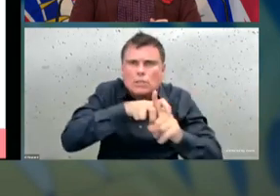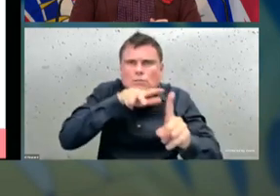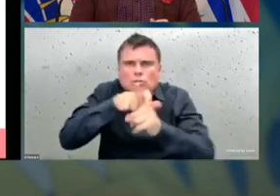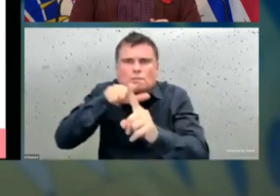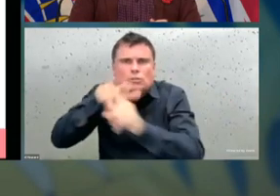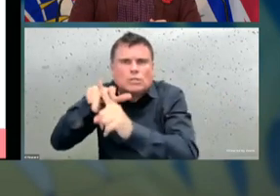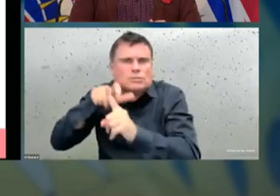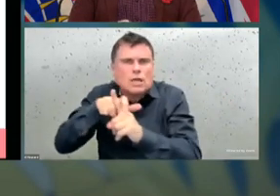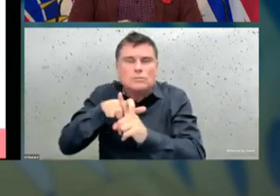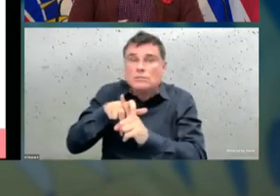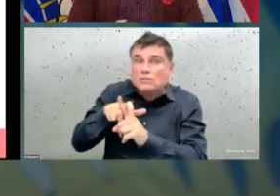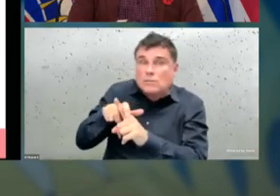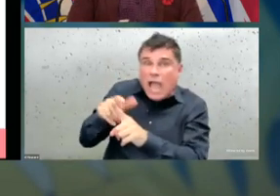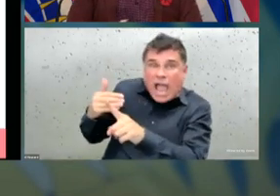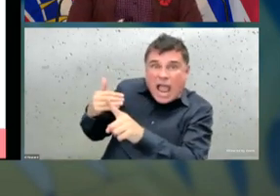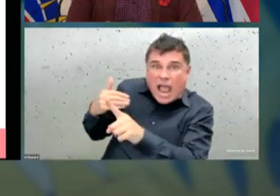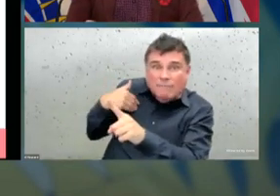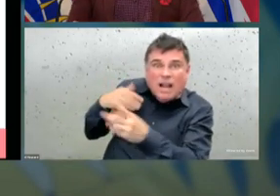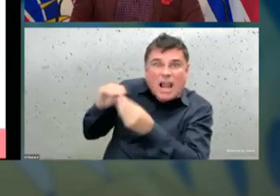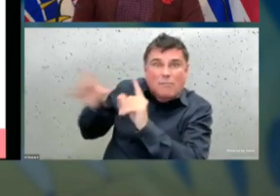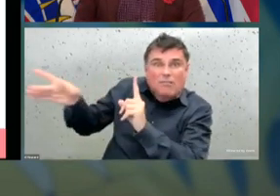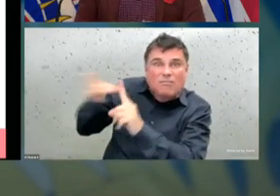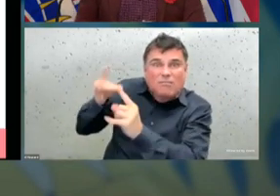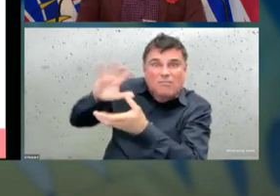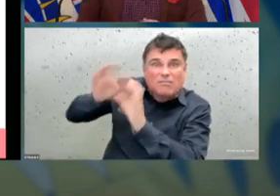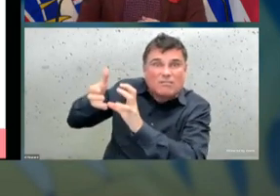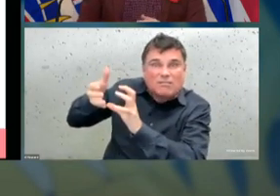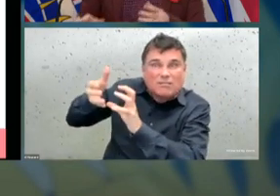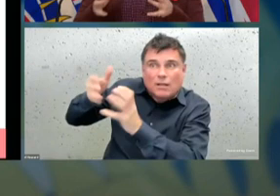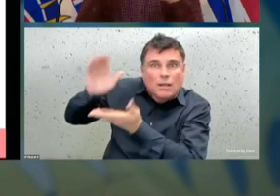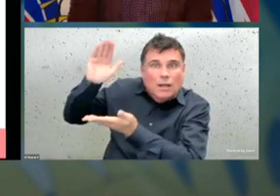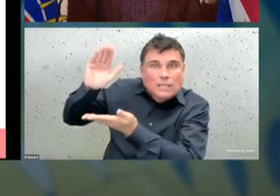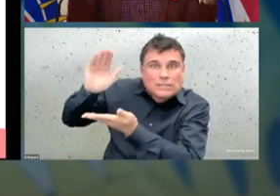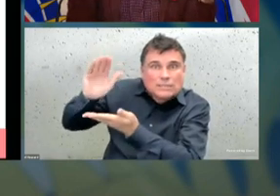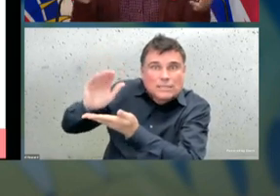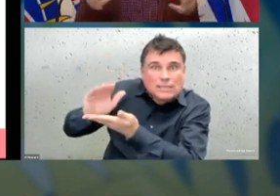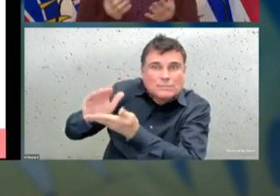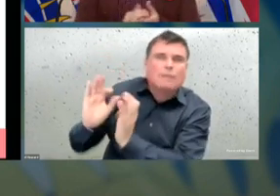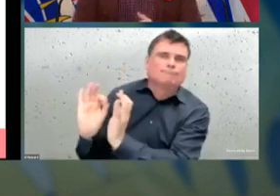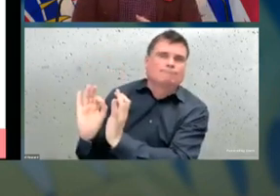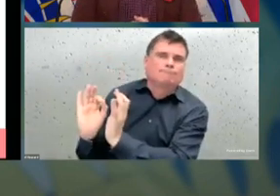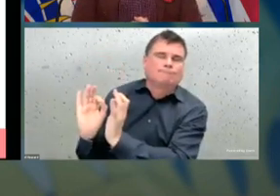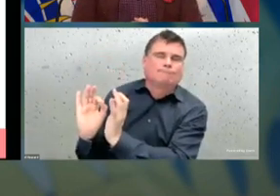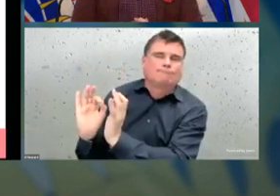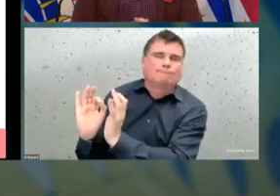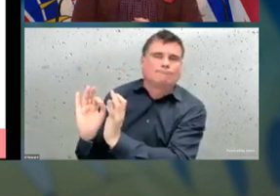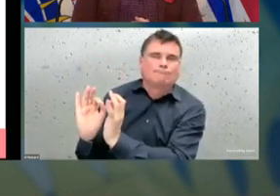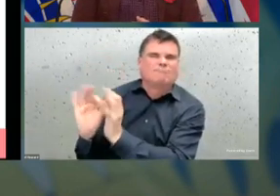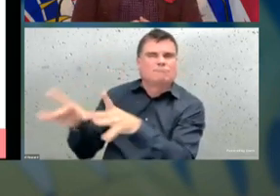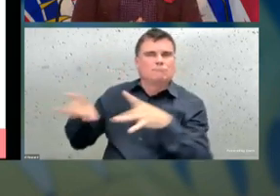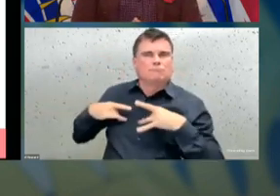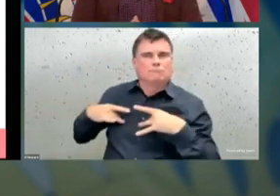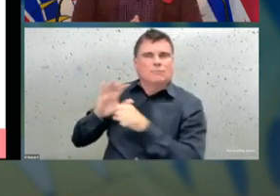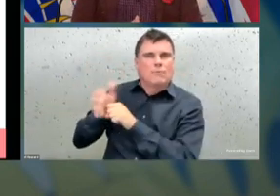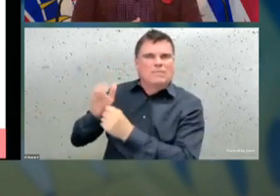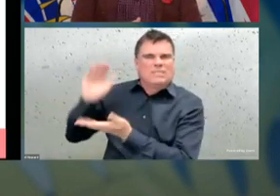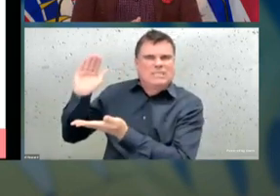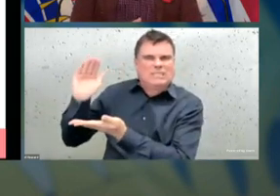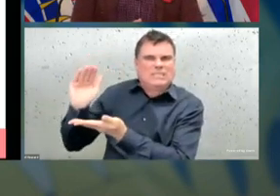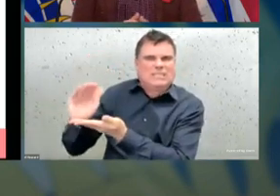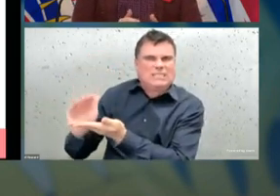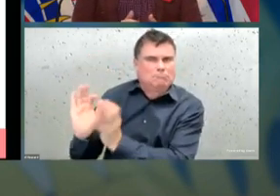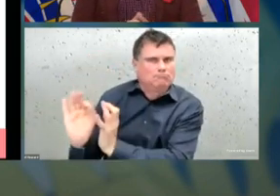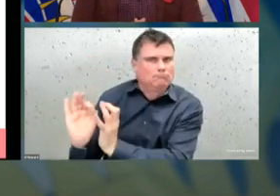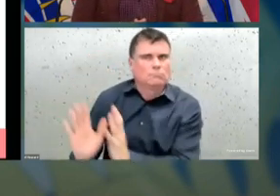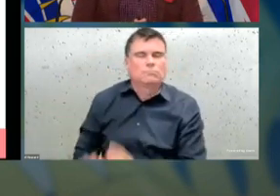remember as well. And finally, I'm going to talk a little bit about our update on our modeling. So this is the reproductive number,